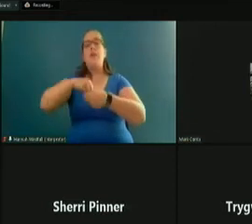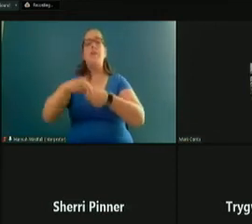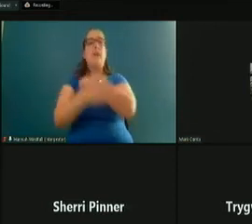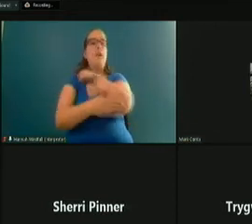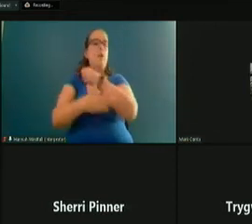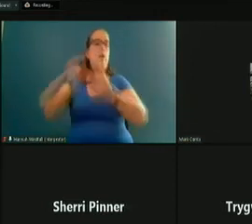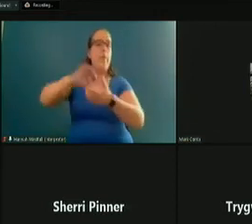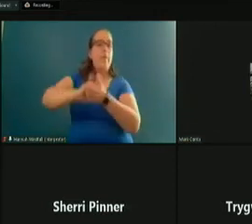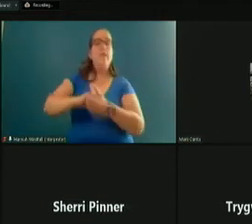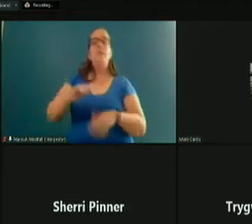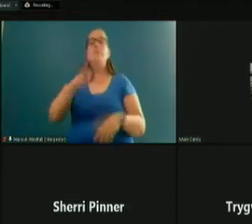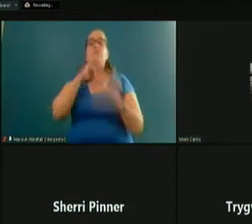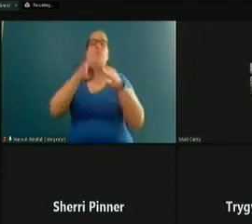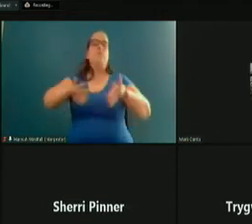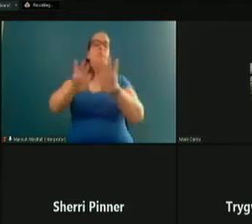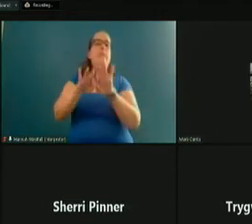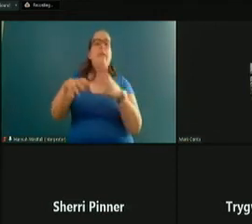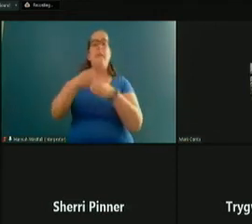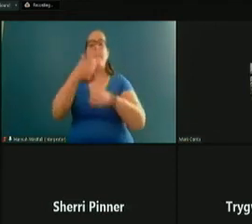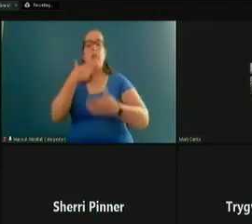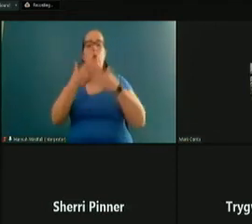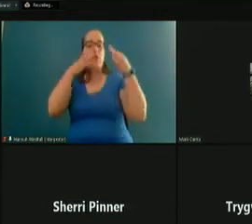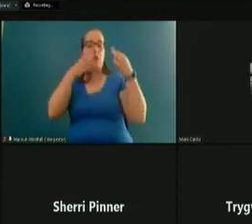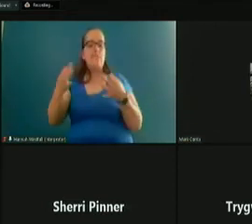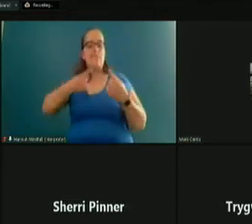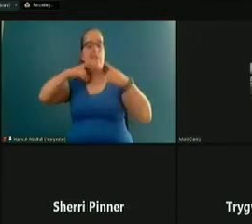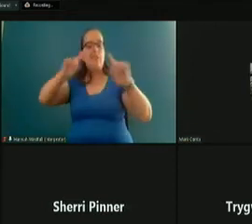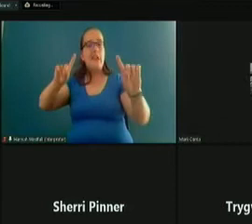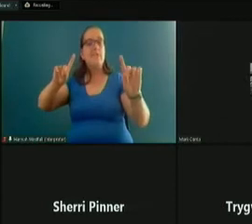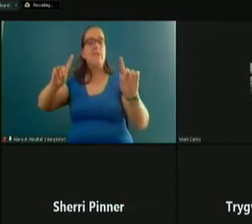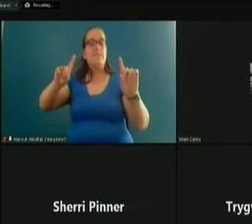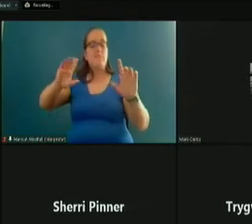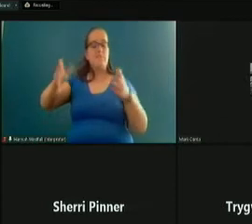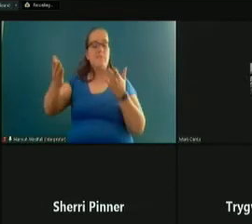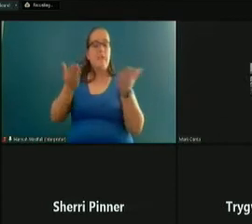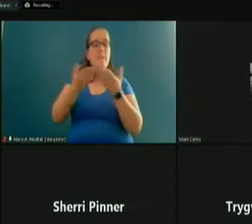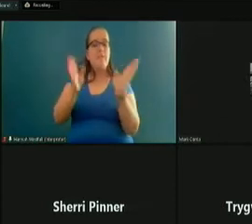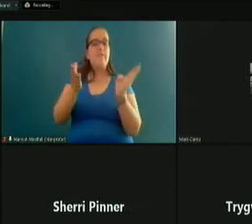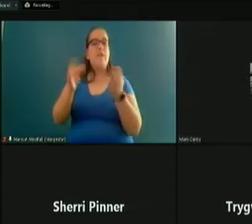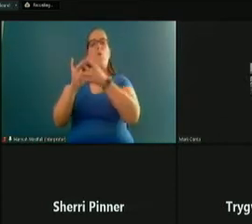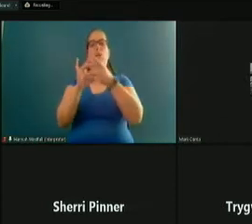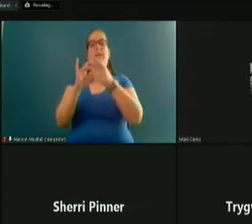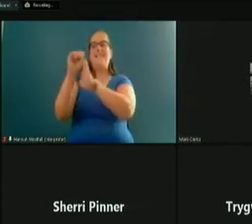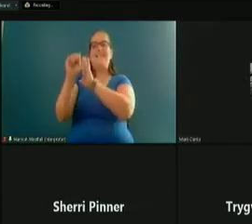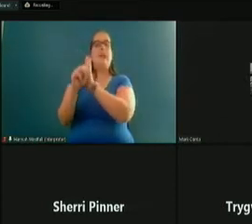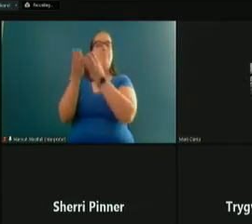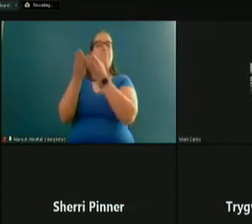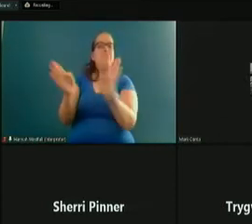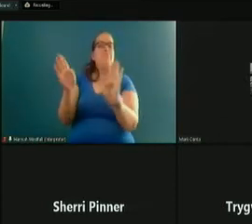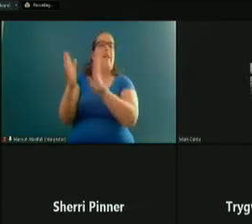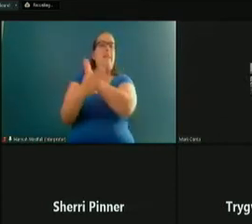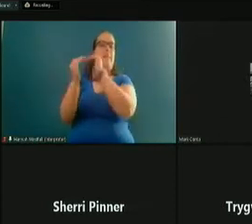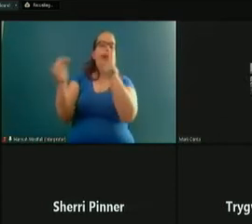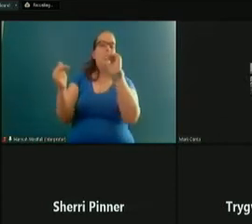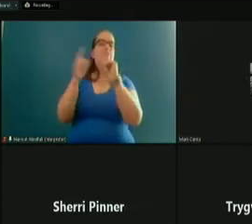making good decisions, providing effective and efficient public services, and building relationships at the state level to advocate for our county. I'll provide